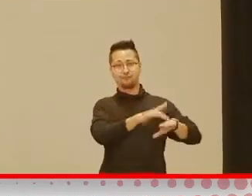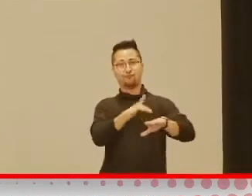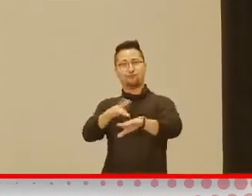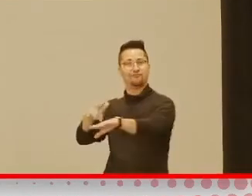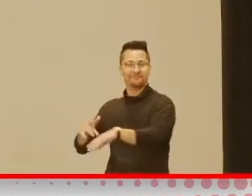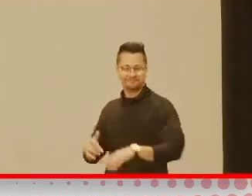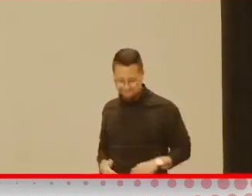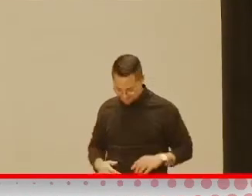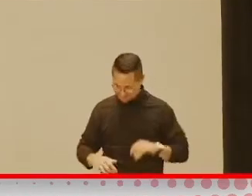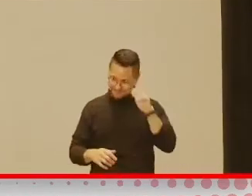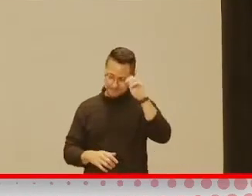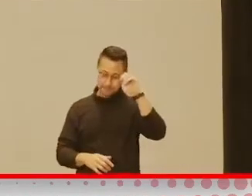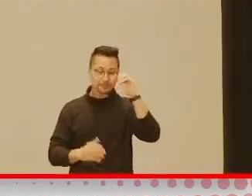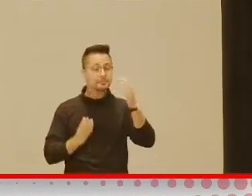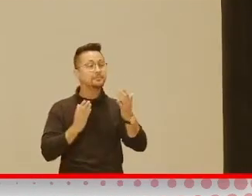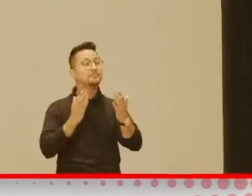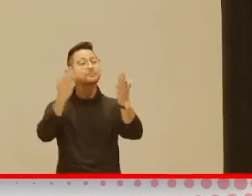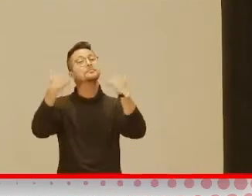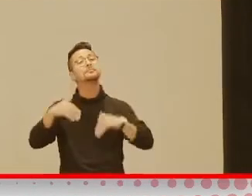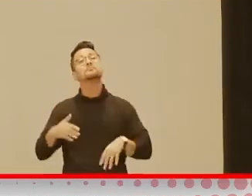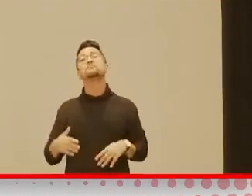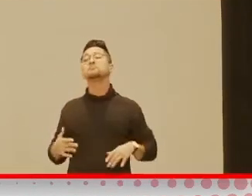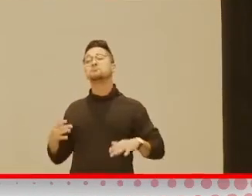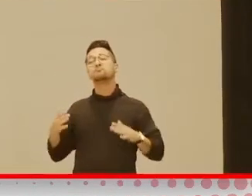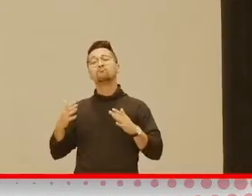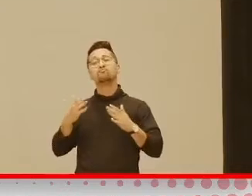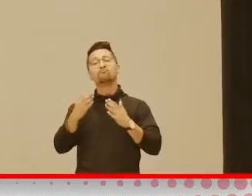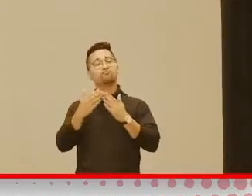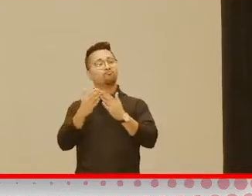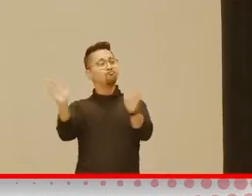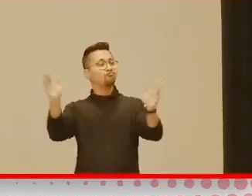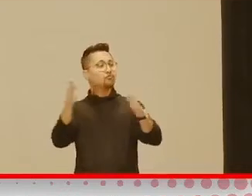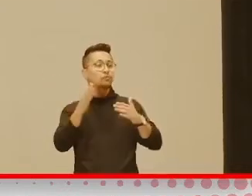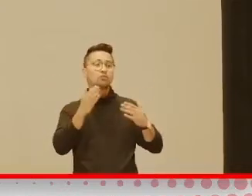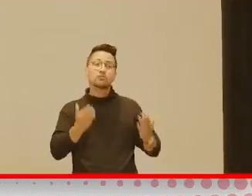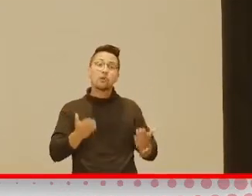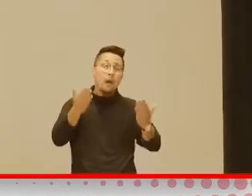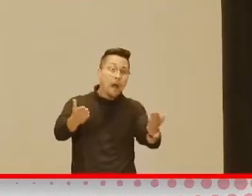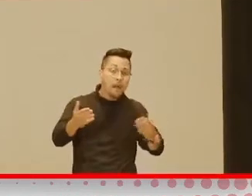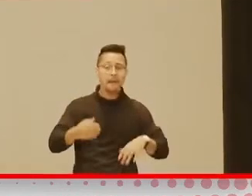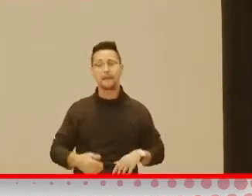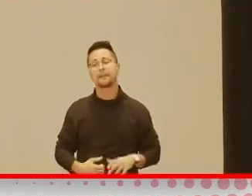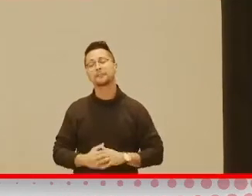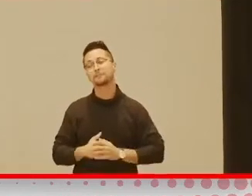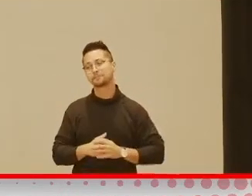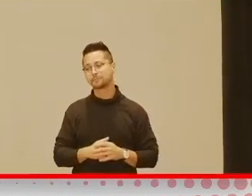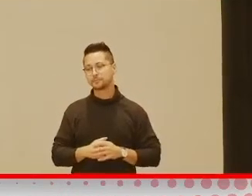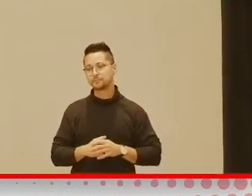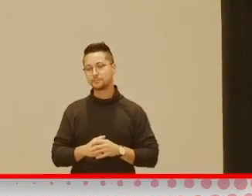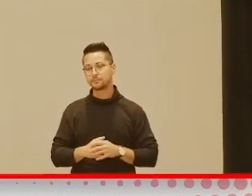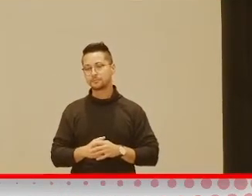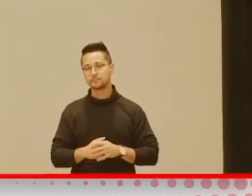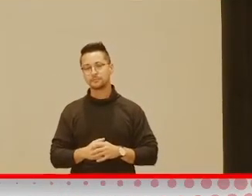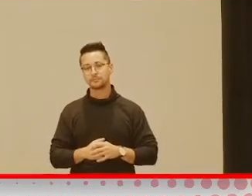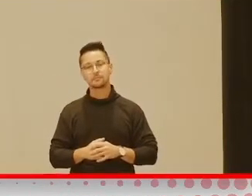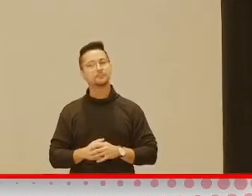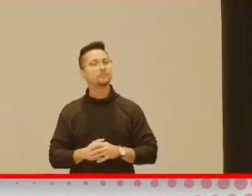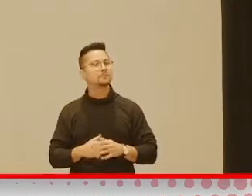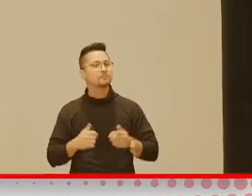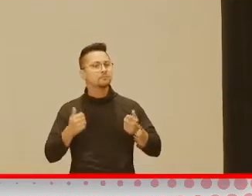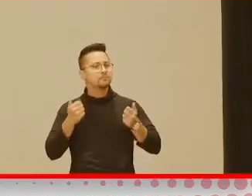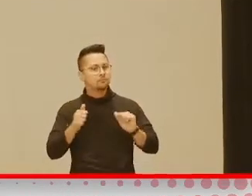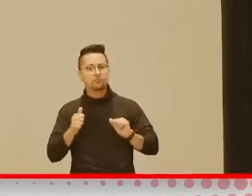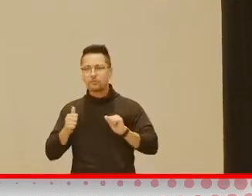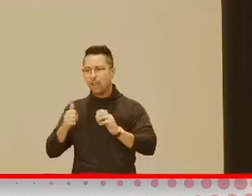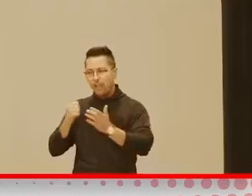All right. So some general suggestions when you're working with your child and trying to help them, you know, engage